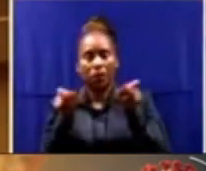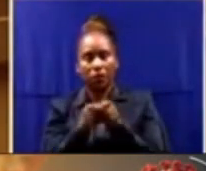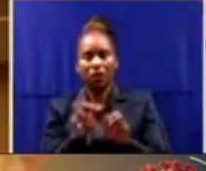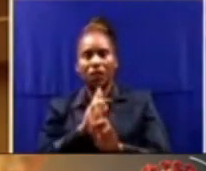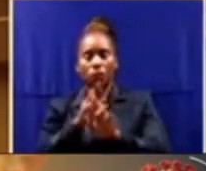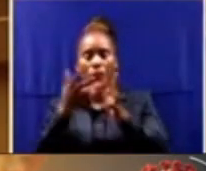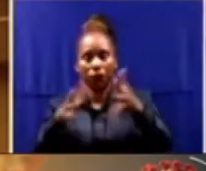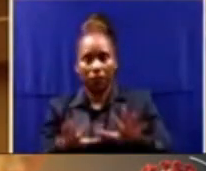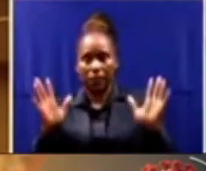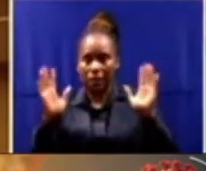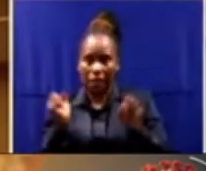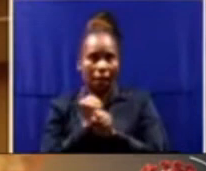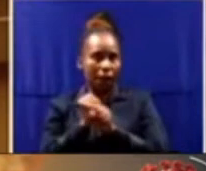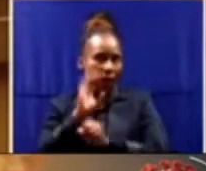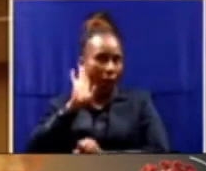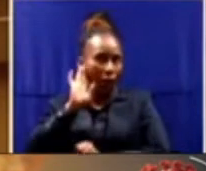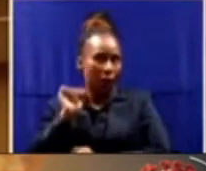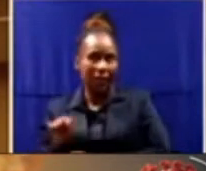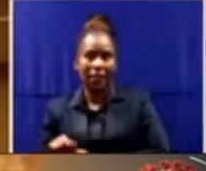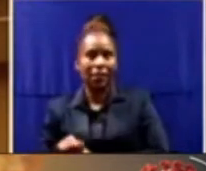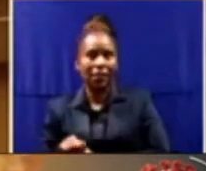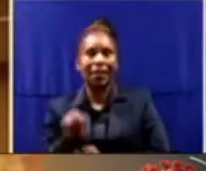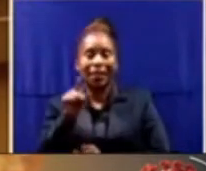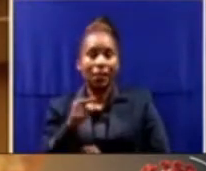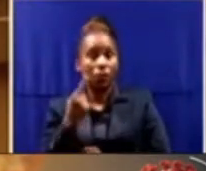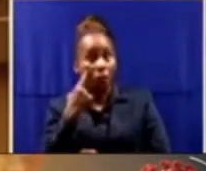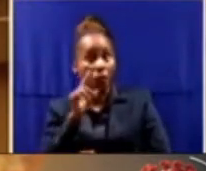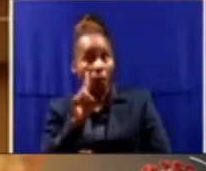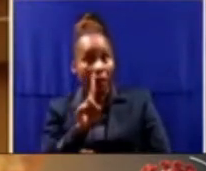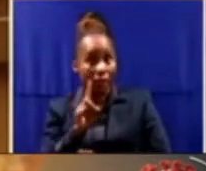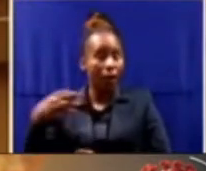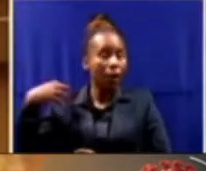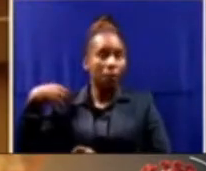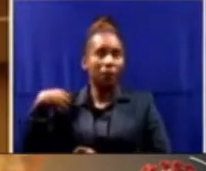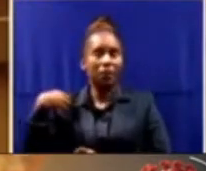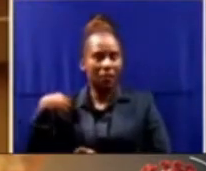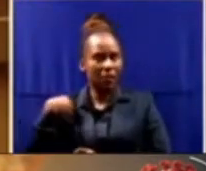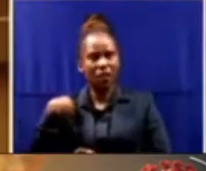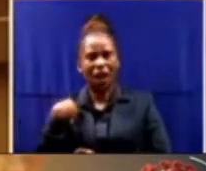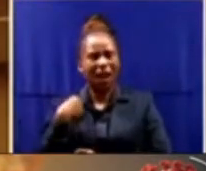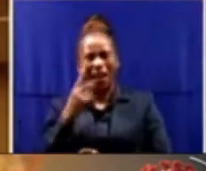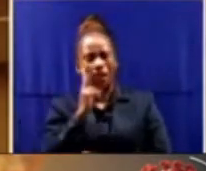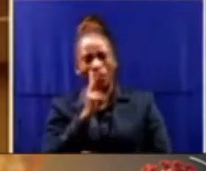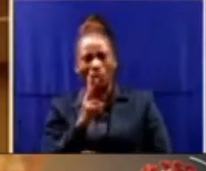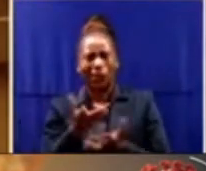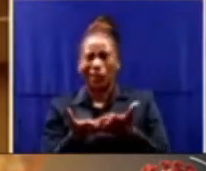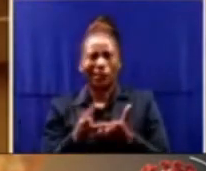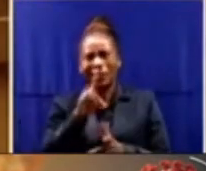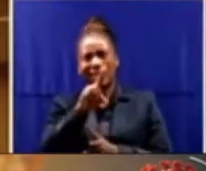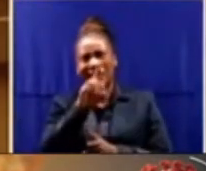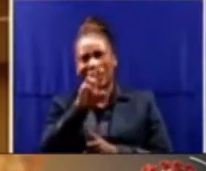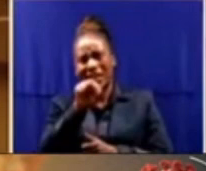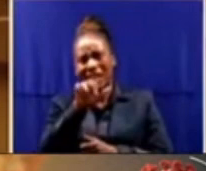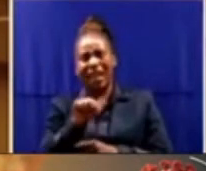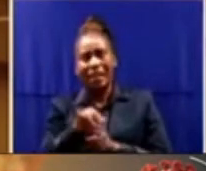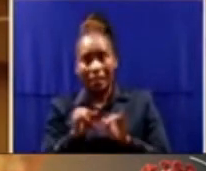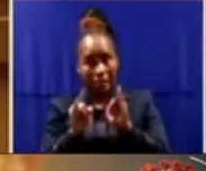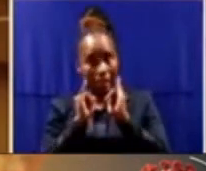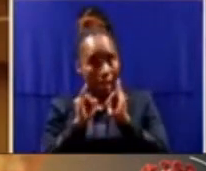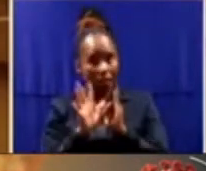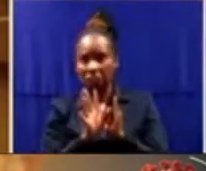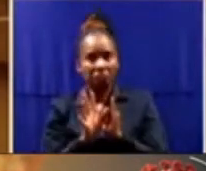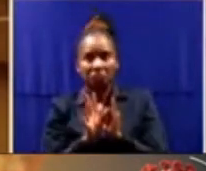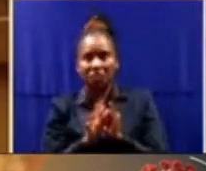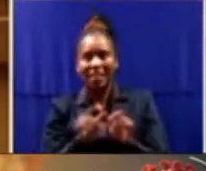chance. This is proof that the Minister does not take the DNA crisis seriously and is paying lip service to the President's commitment